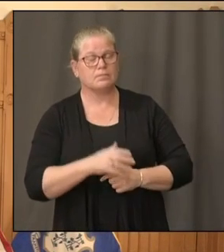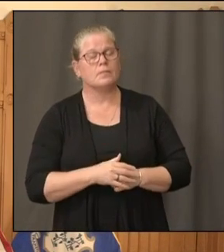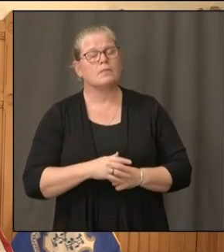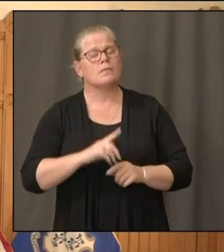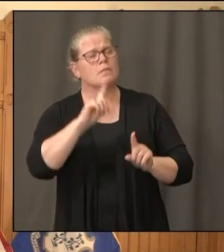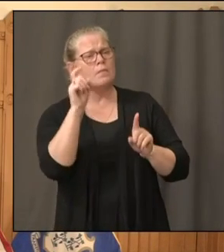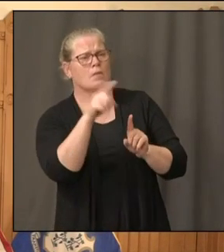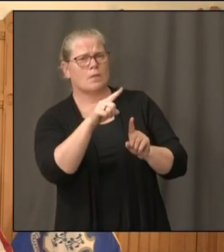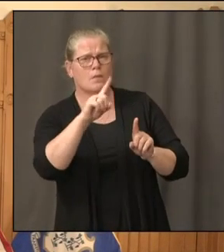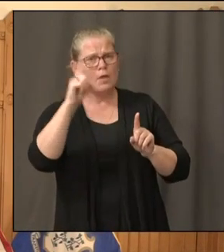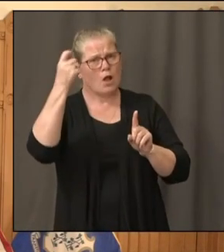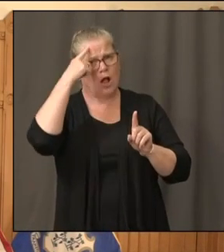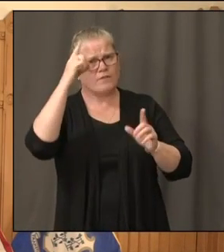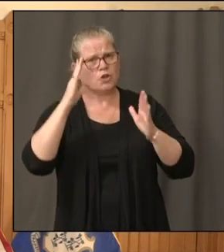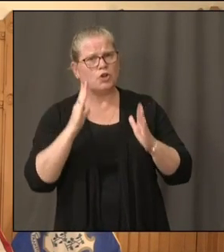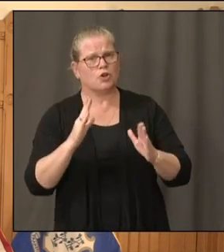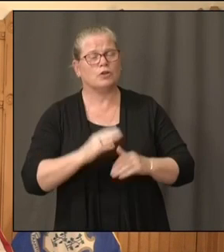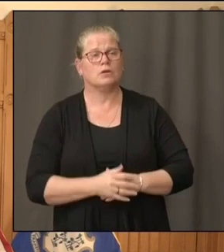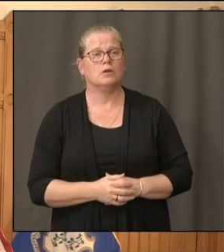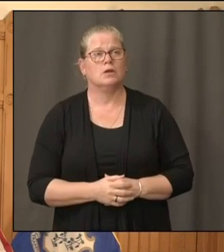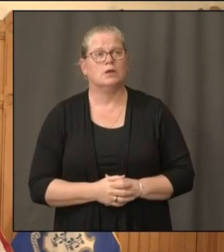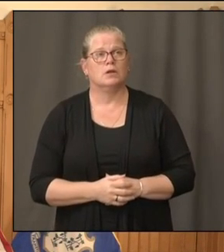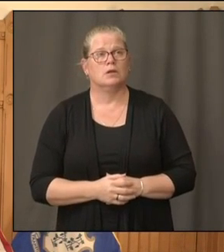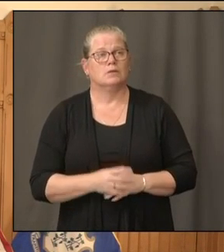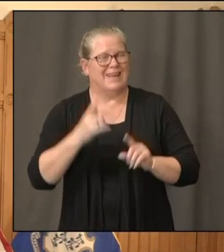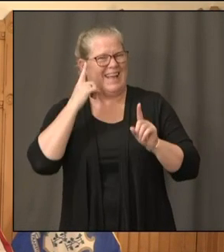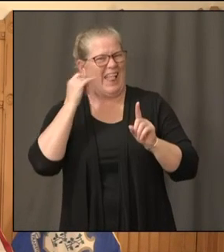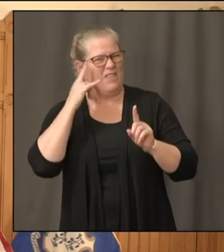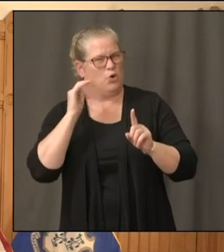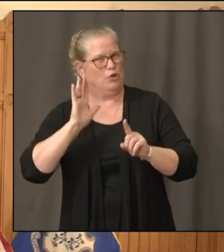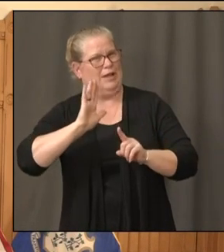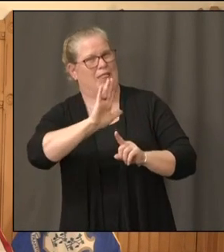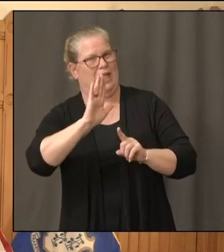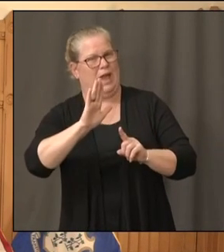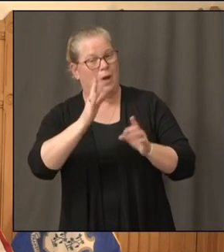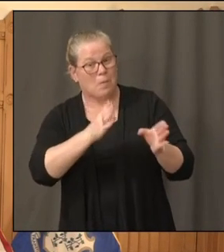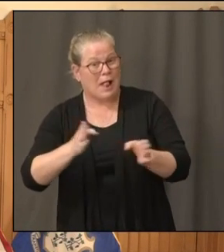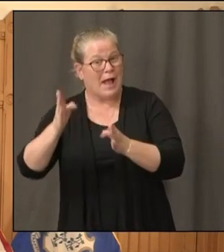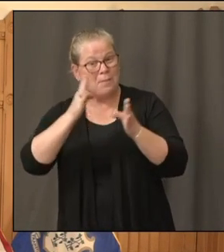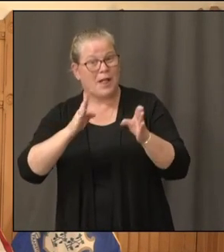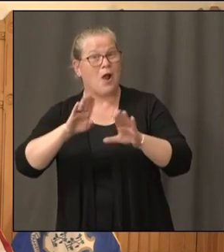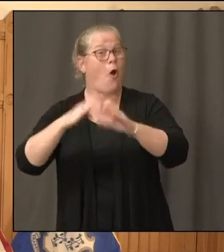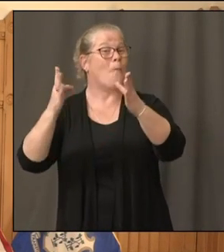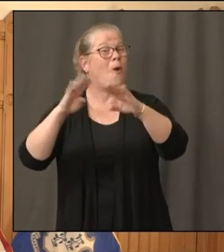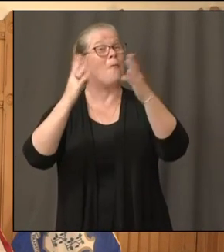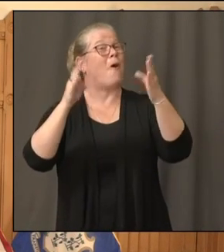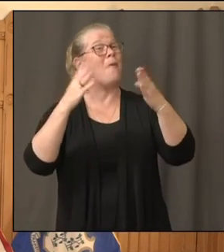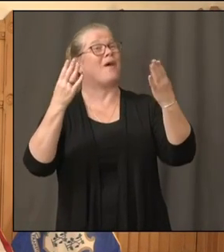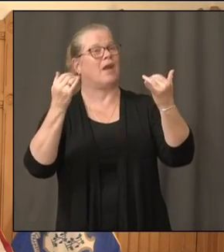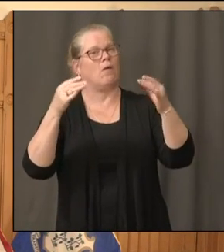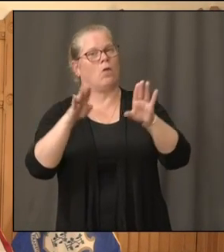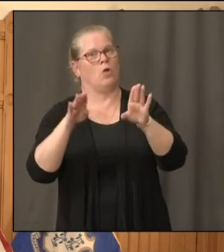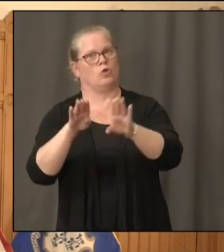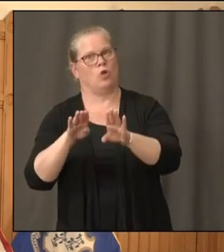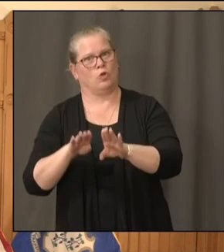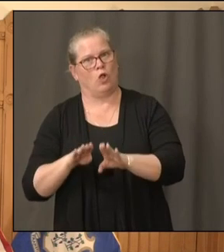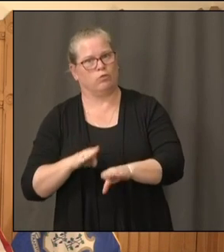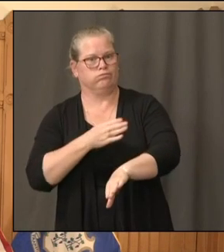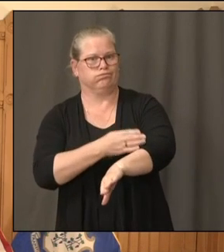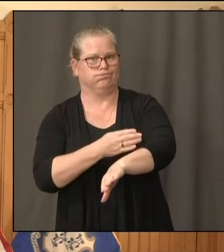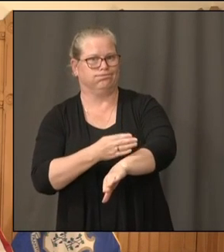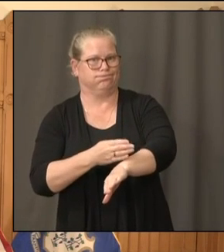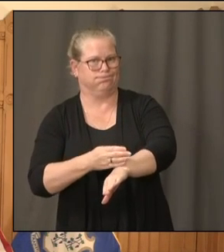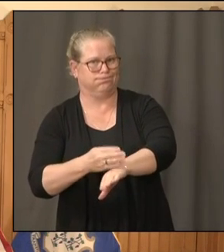is going backwards in its phases. When you're considering Connecticut's phases,